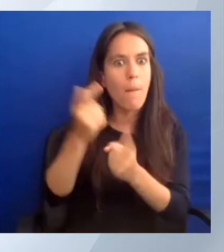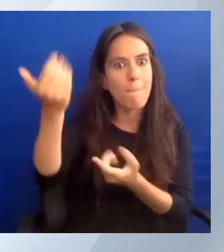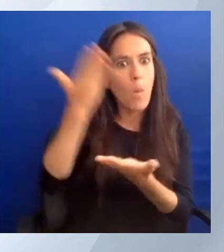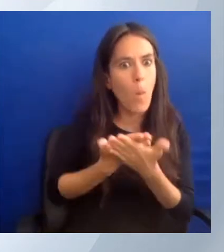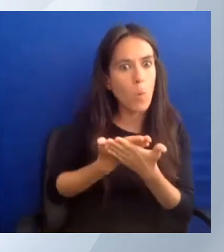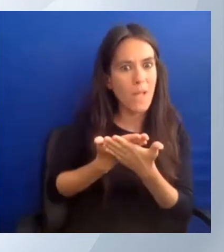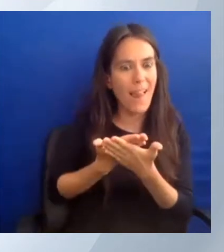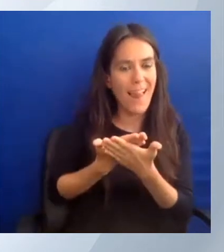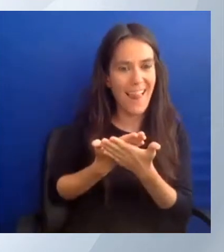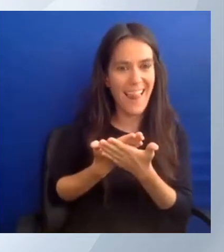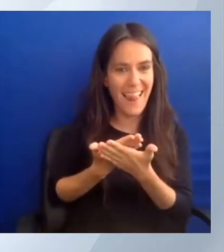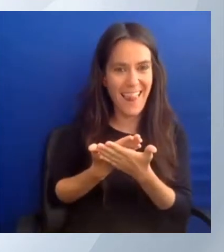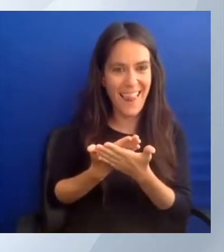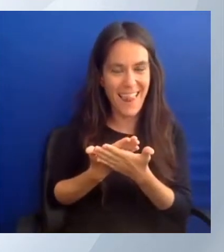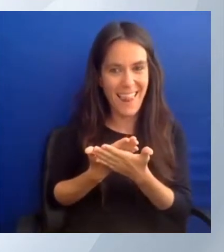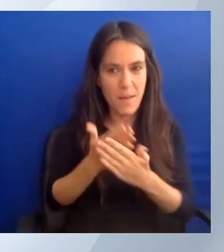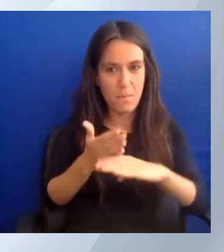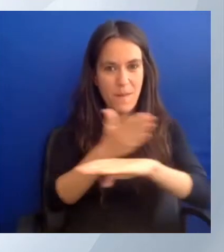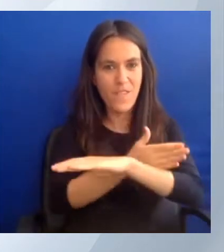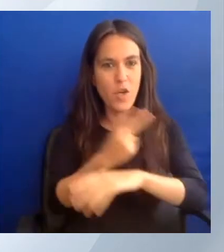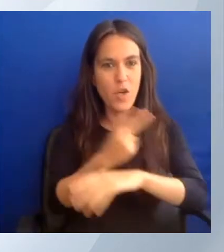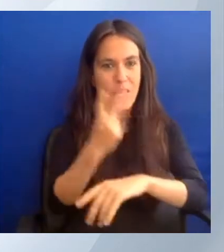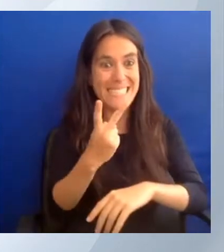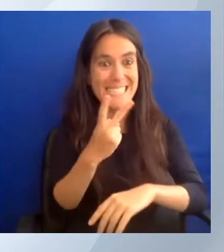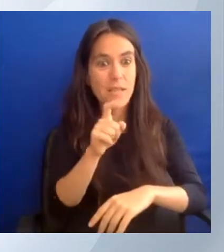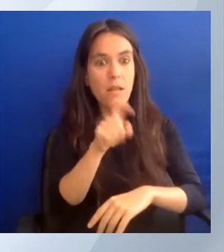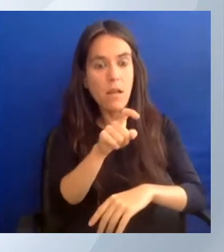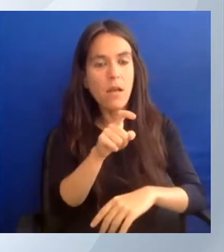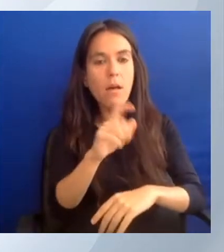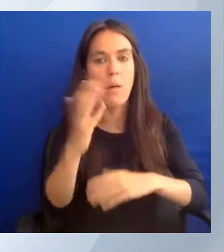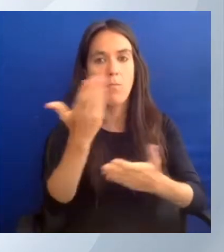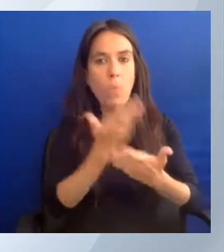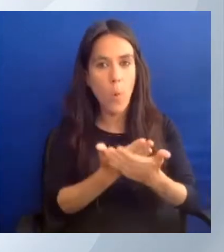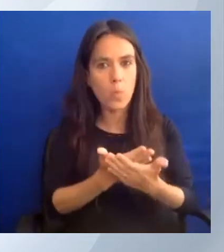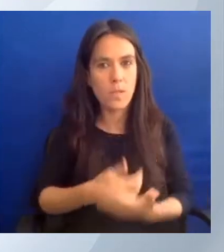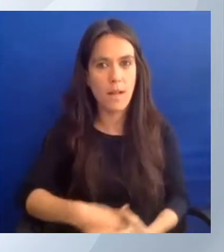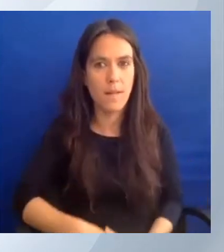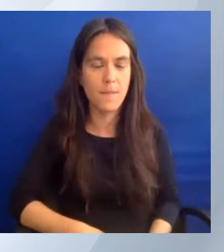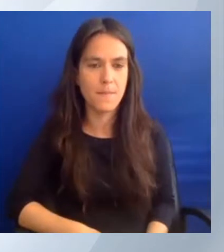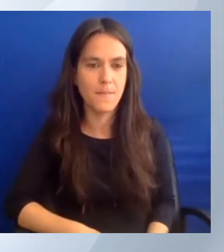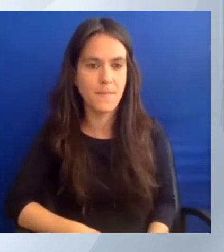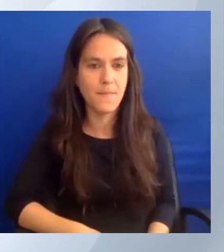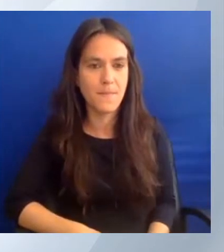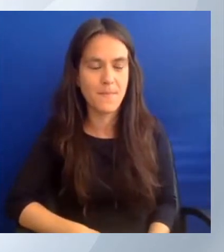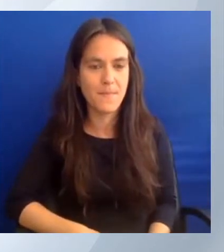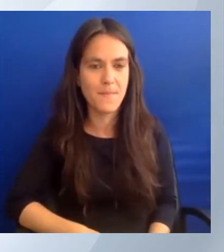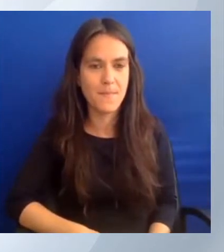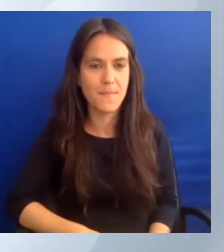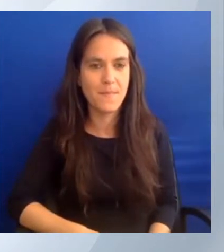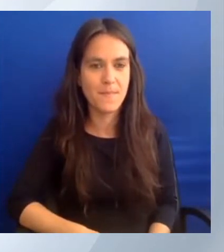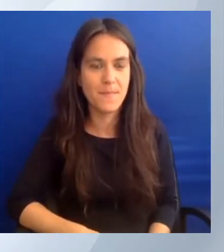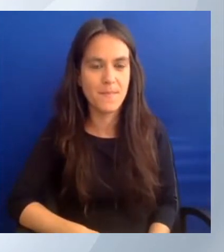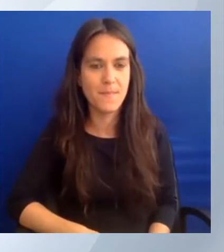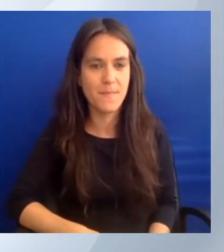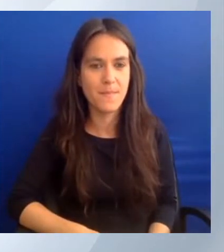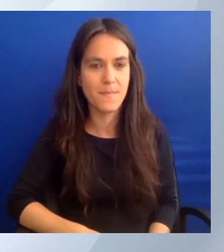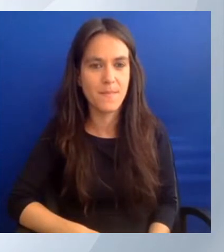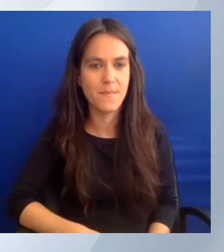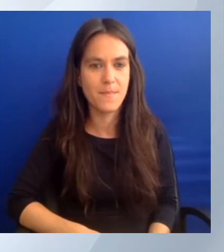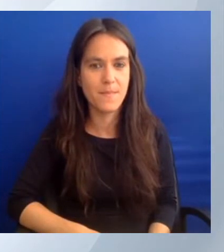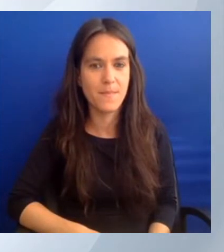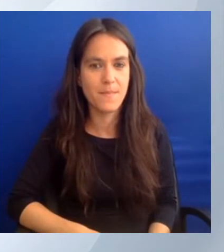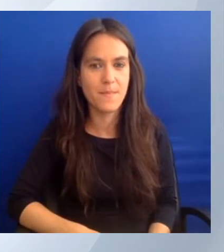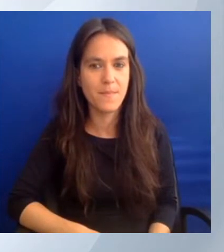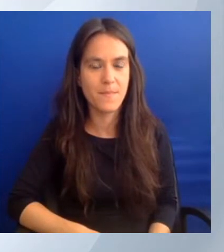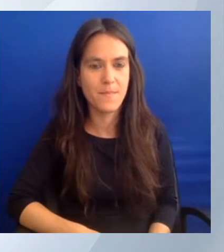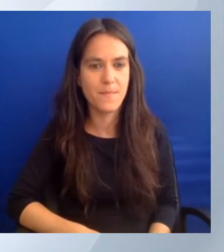before that new AZStore account, it will tell me all the parameters that are in